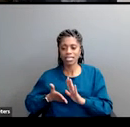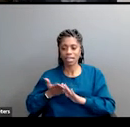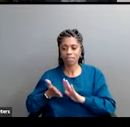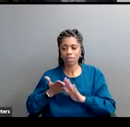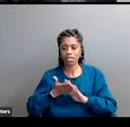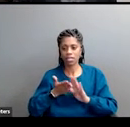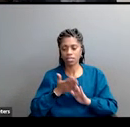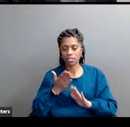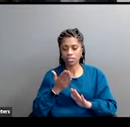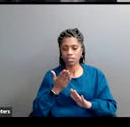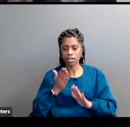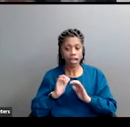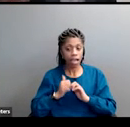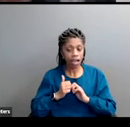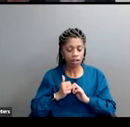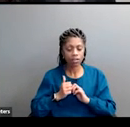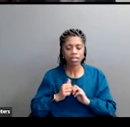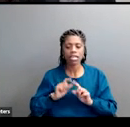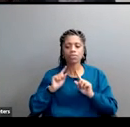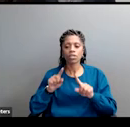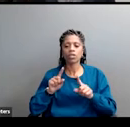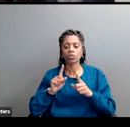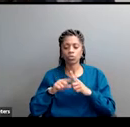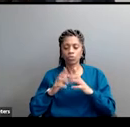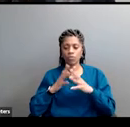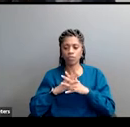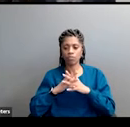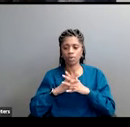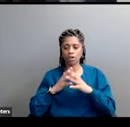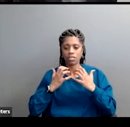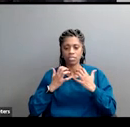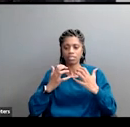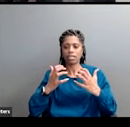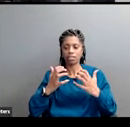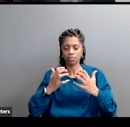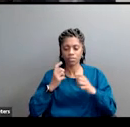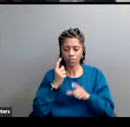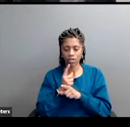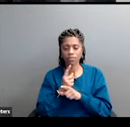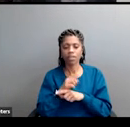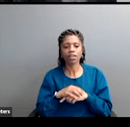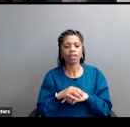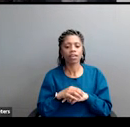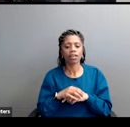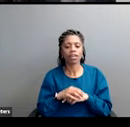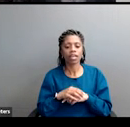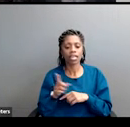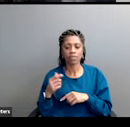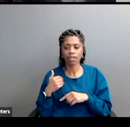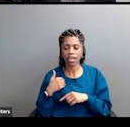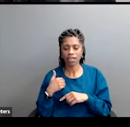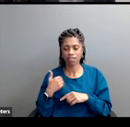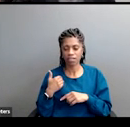to football stadiums. And before he would arrive, he would arrange to have young white women